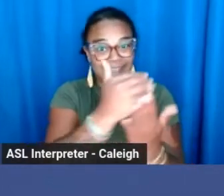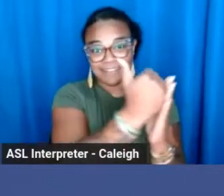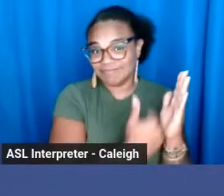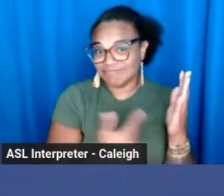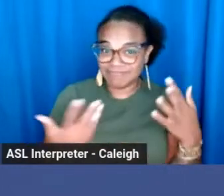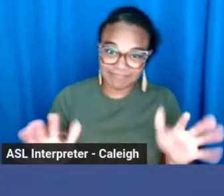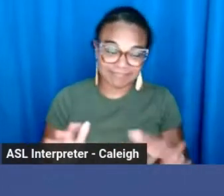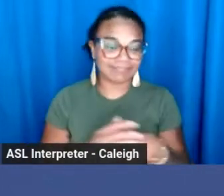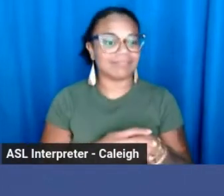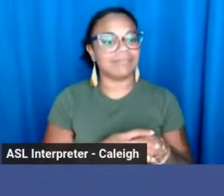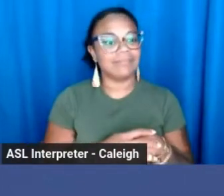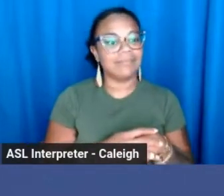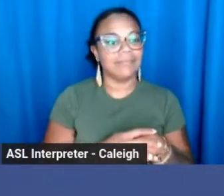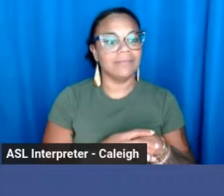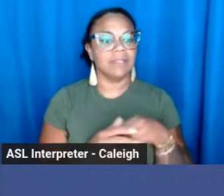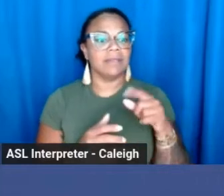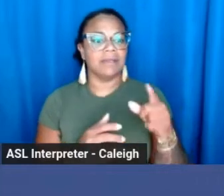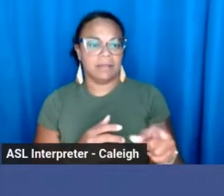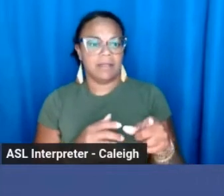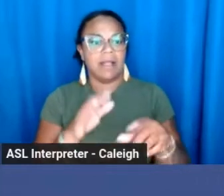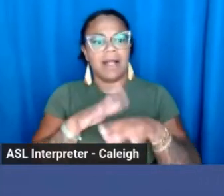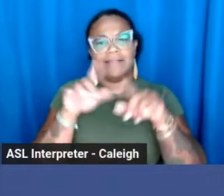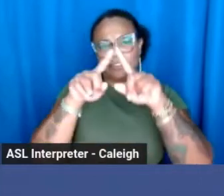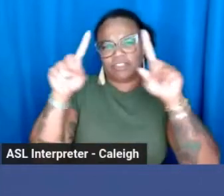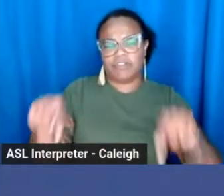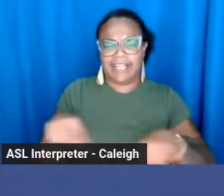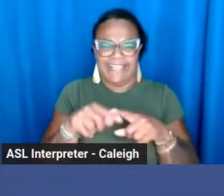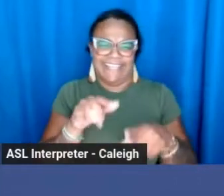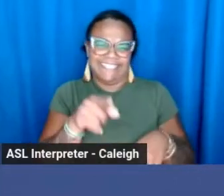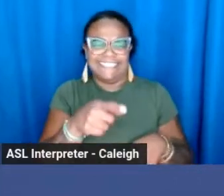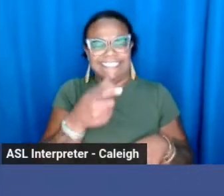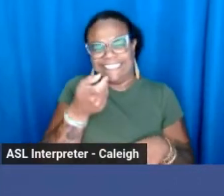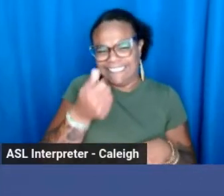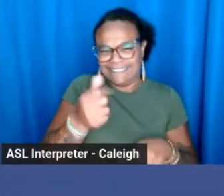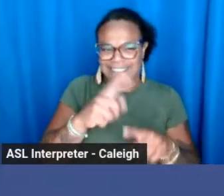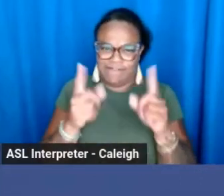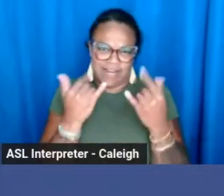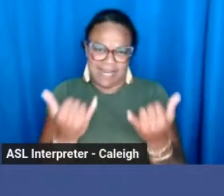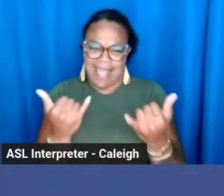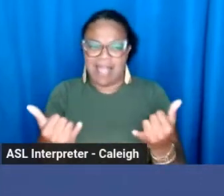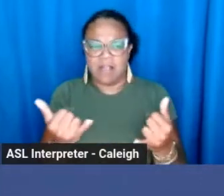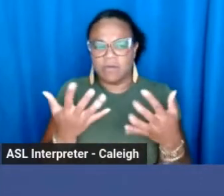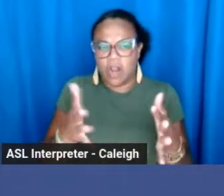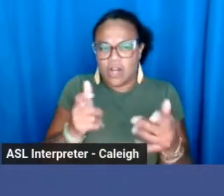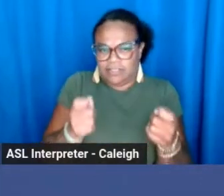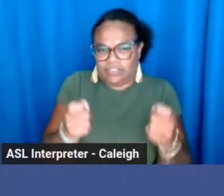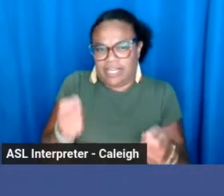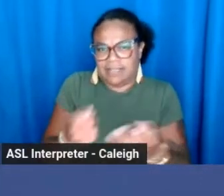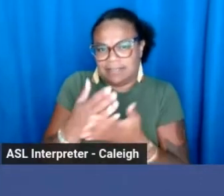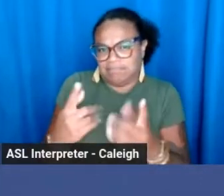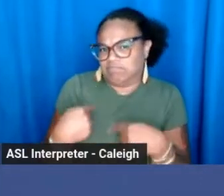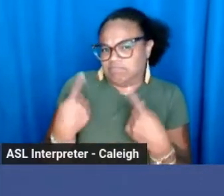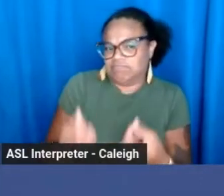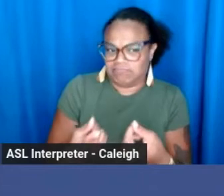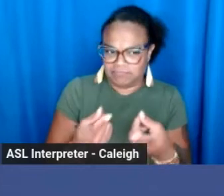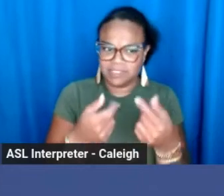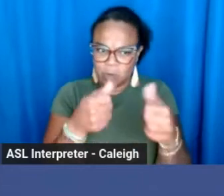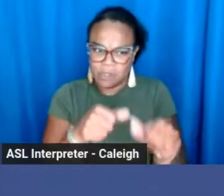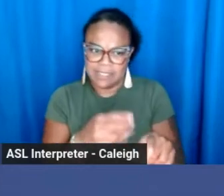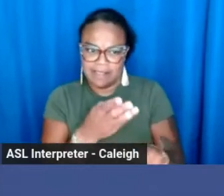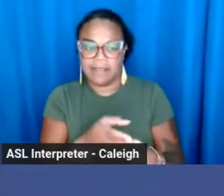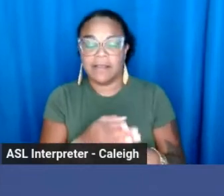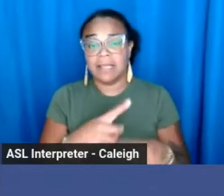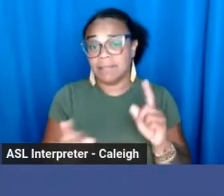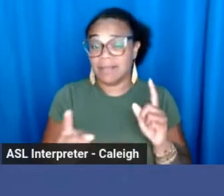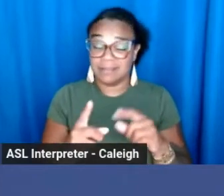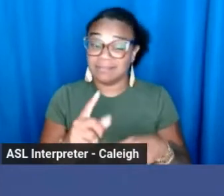And the thing on the screen here isn't completely accurate. There's been some draft changes since then. But for the most part, it's a simple